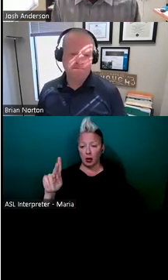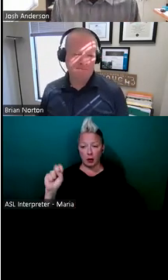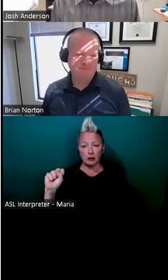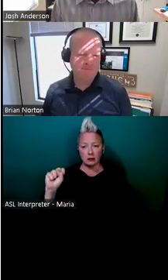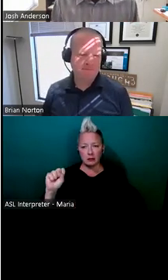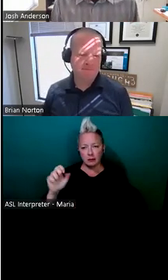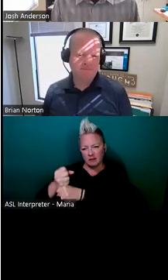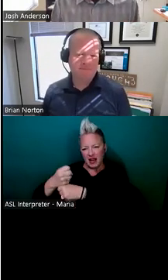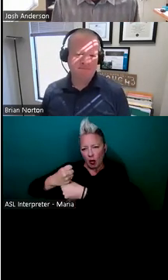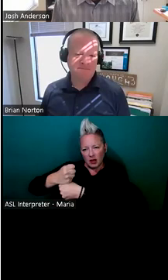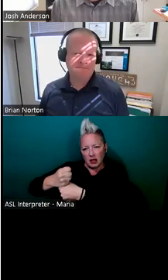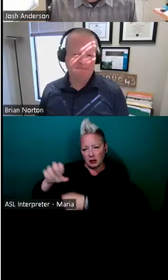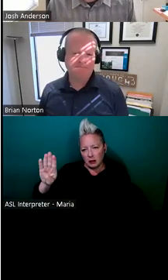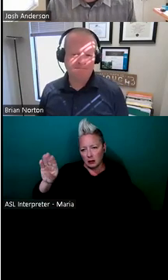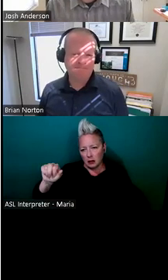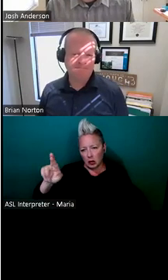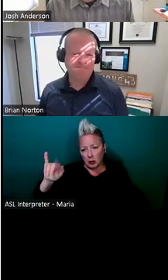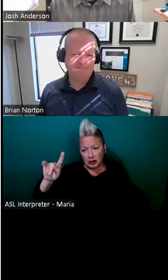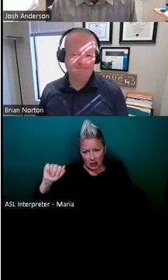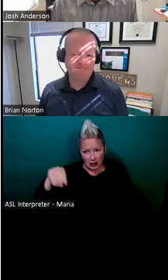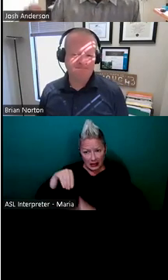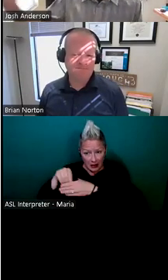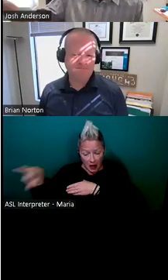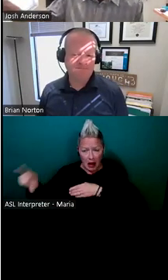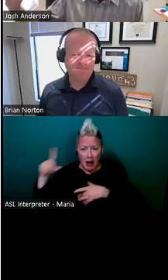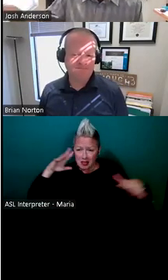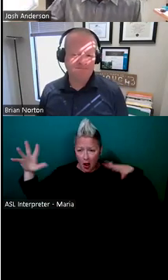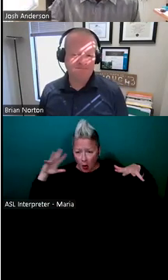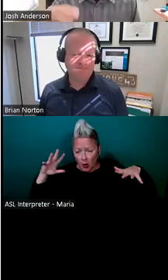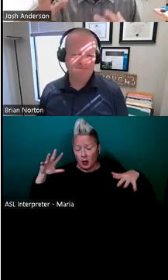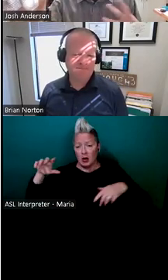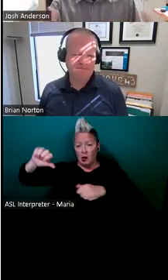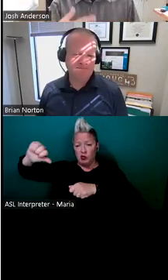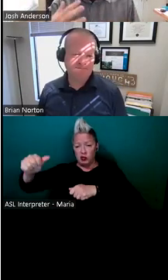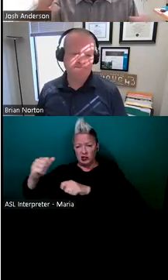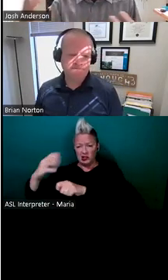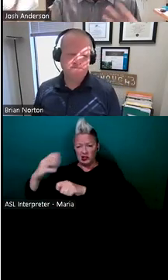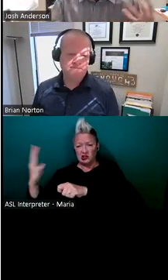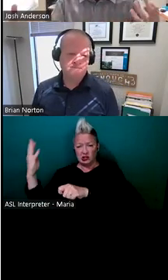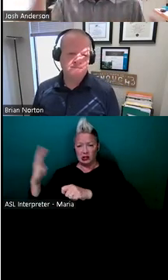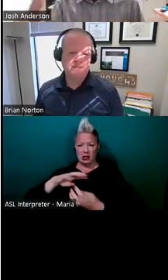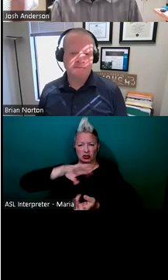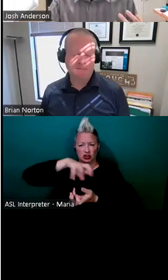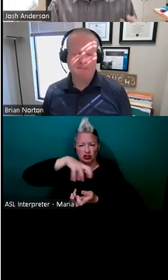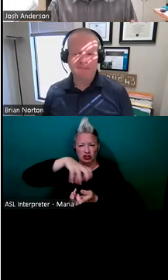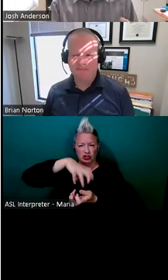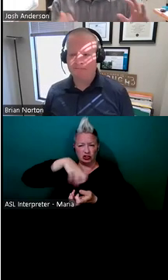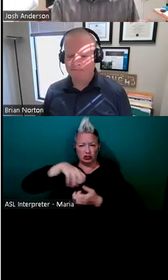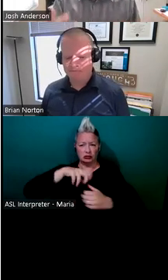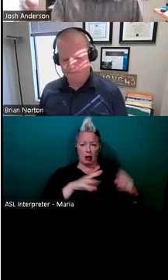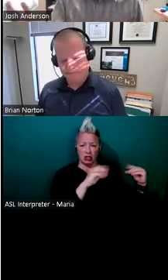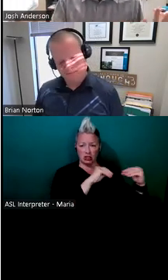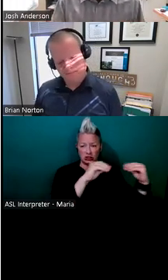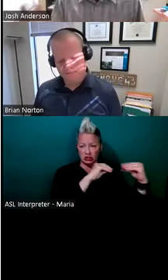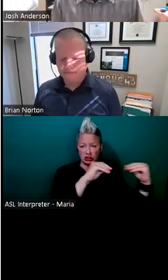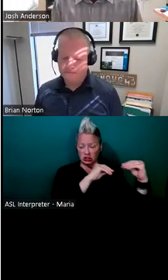in there, uh, it can be a pretty loud place. You've got the, the steam coming out of the machine, you got the grinders, you've got people talking, you've